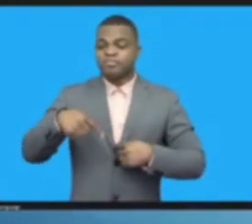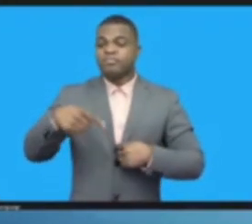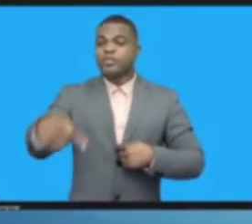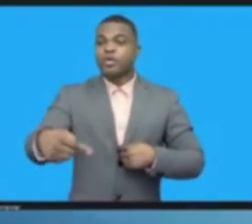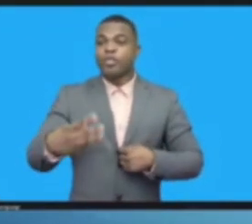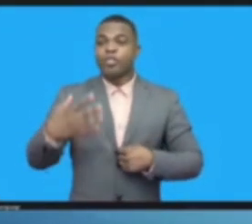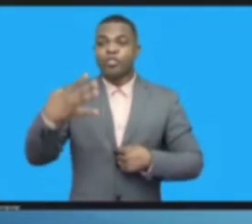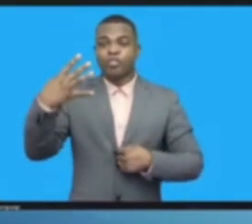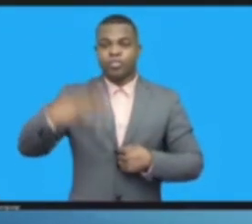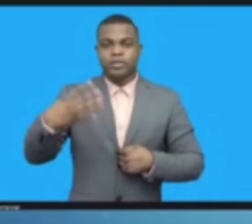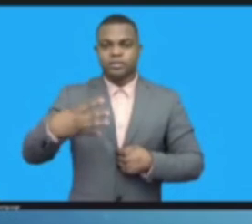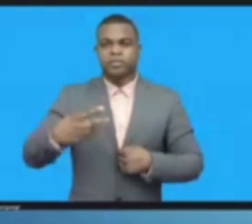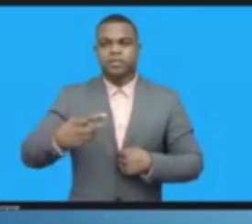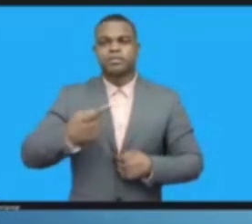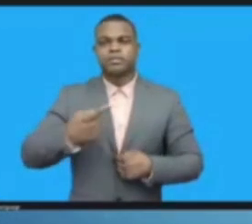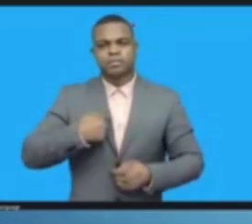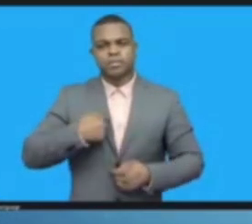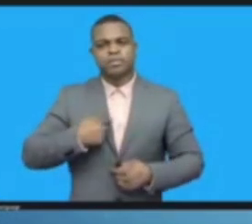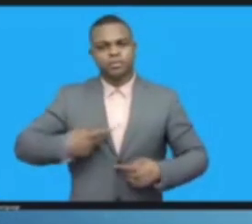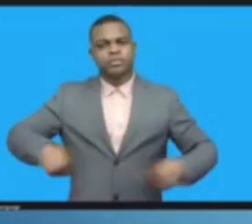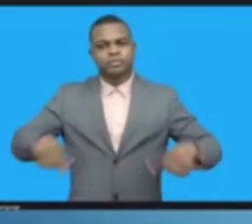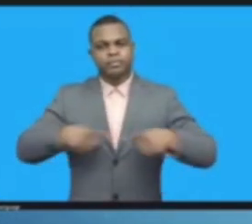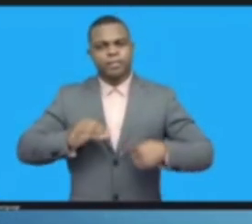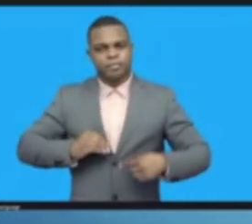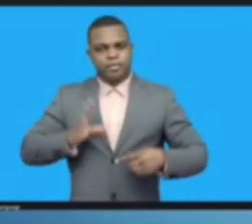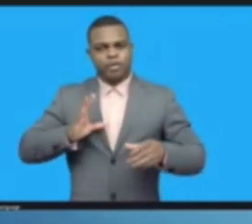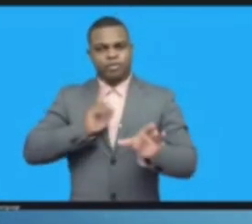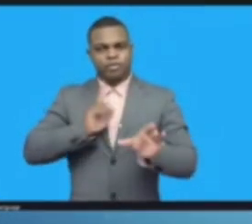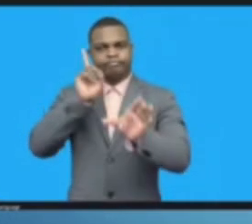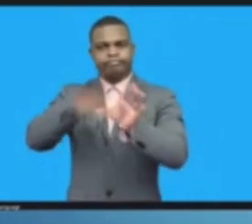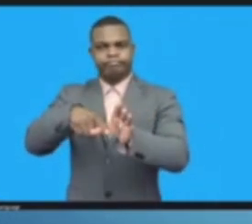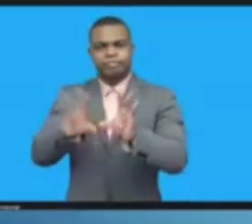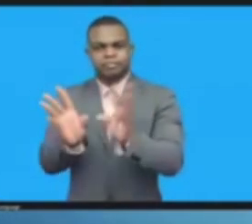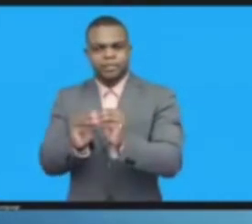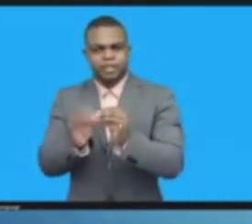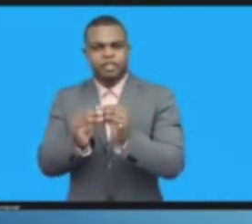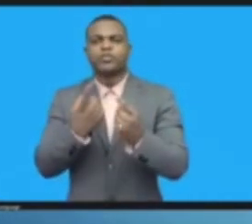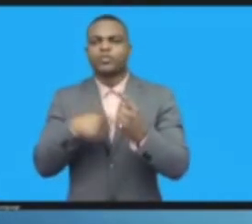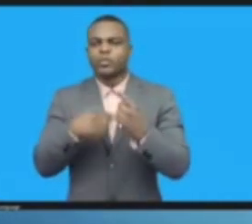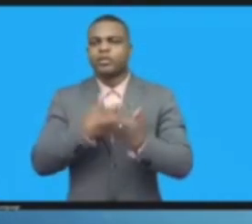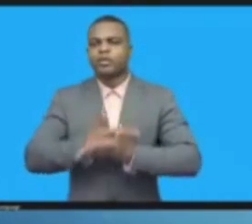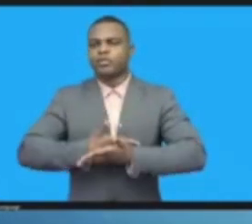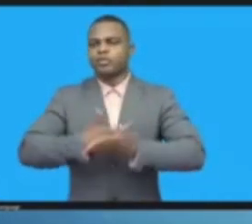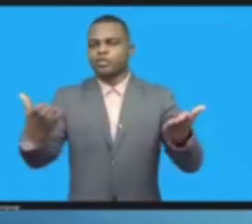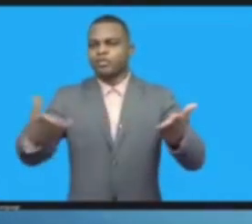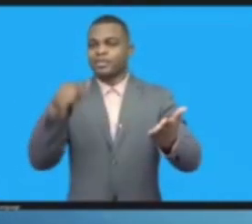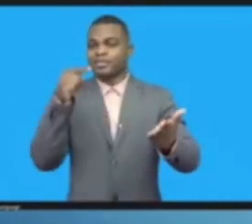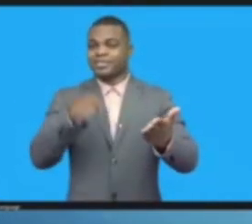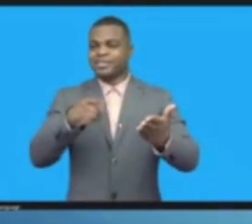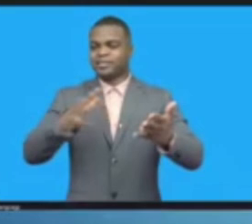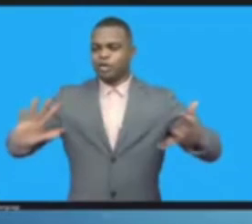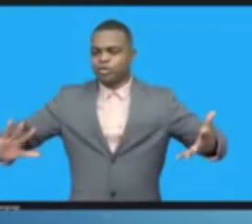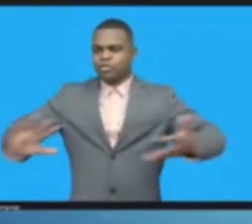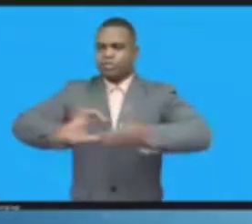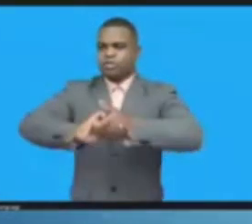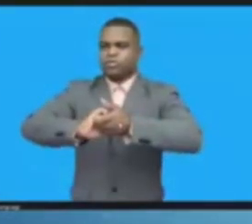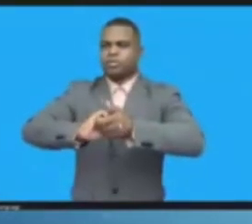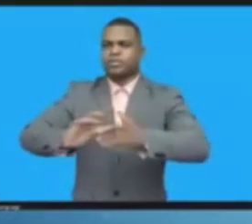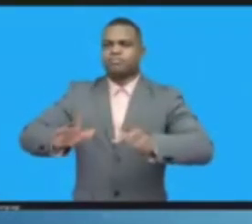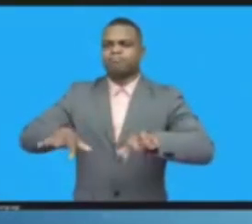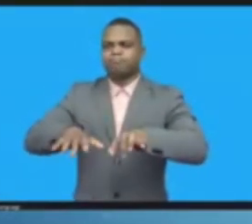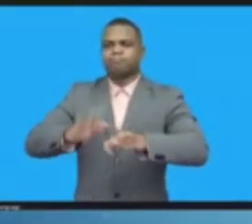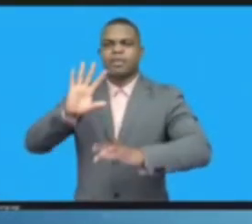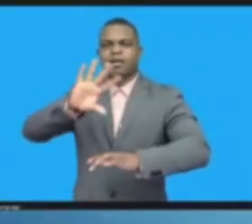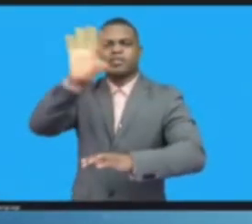support the more than 3,000 languages and scripts that exist only in Africa. I also want to thank Doreen